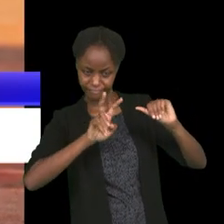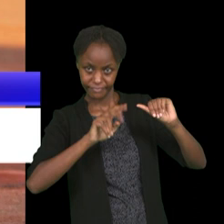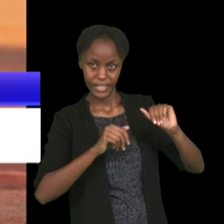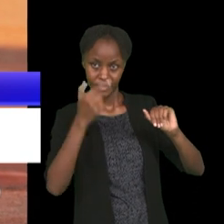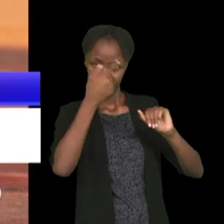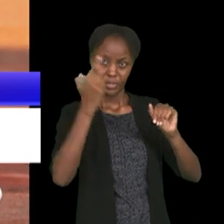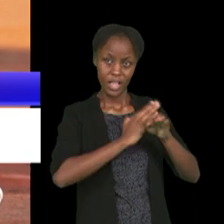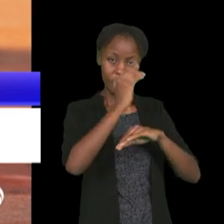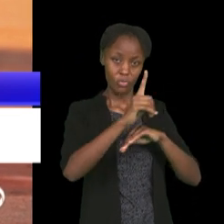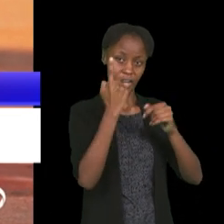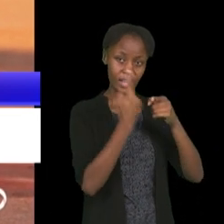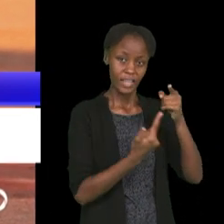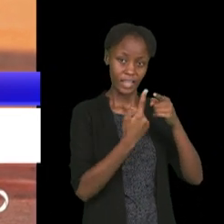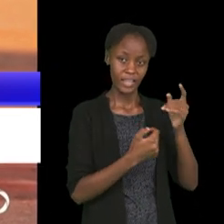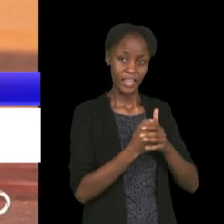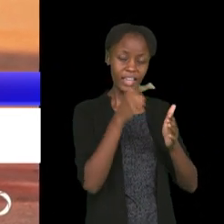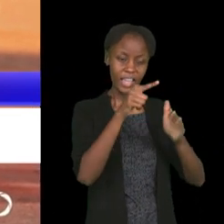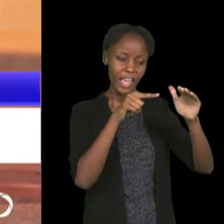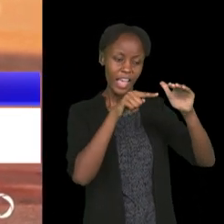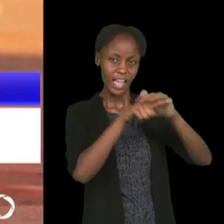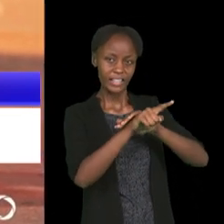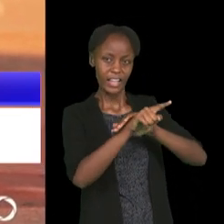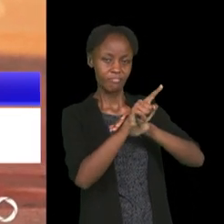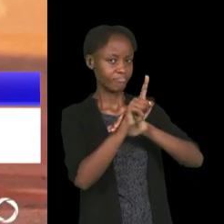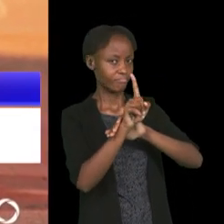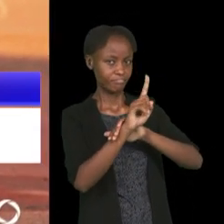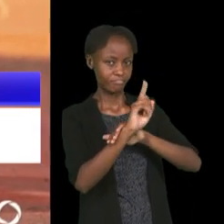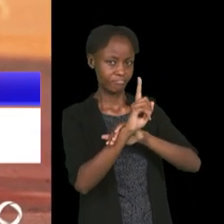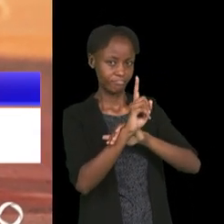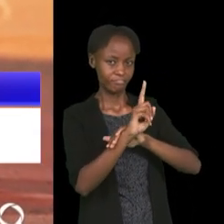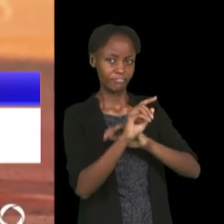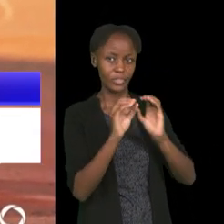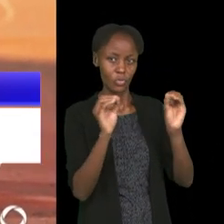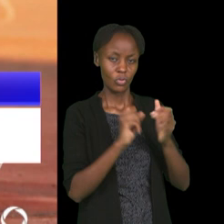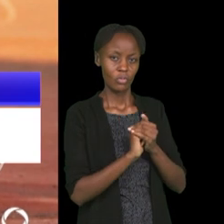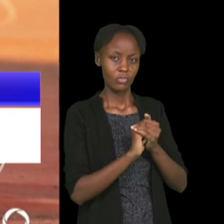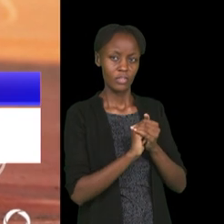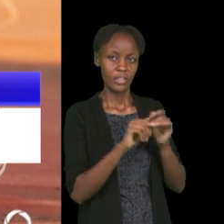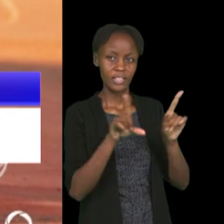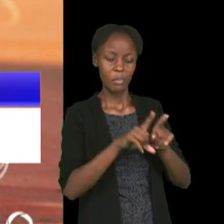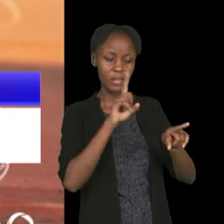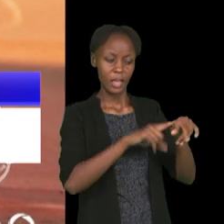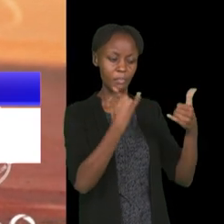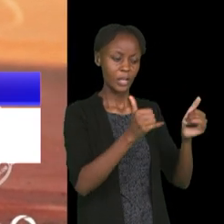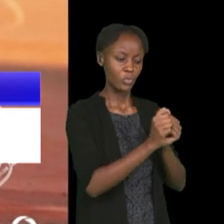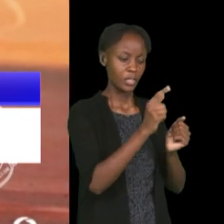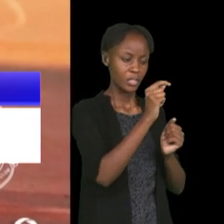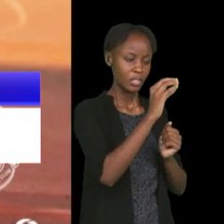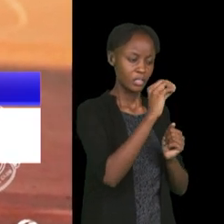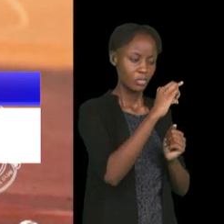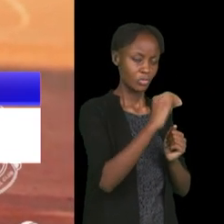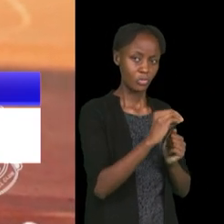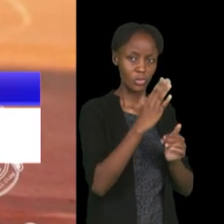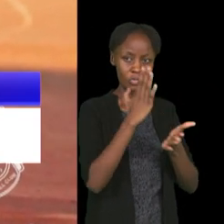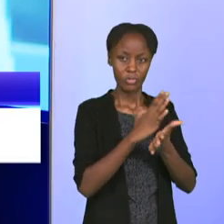year, he didn't score one goal with the national team, you know, in Egypt against Togo. So that's mean a lot of